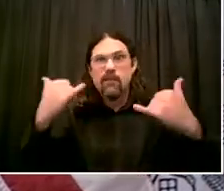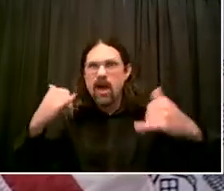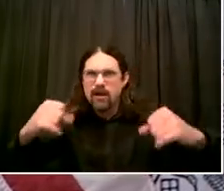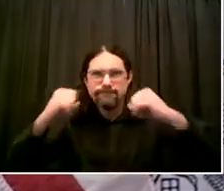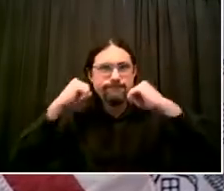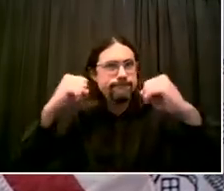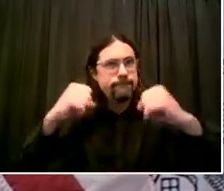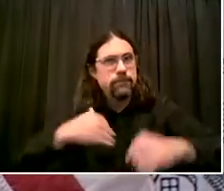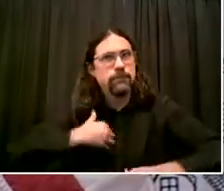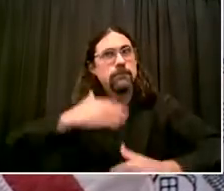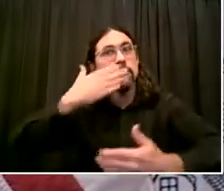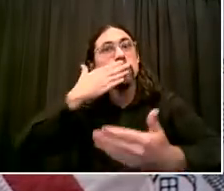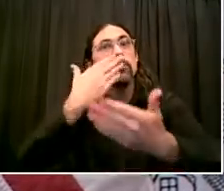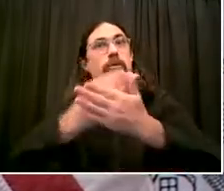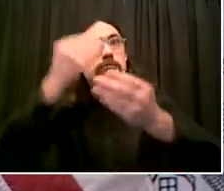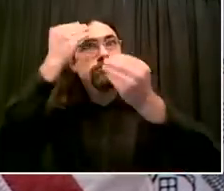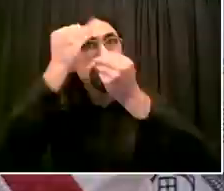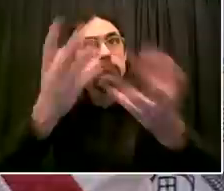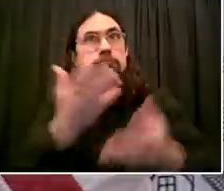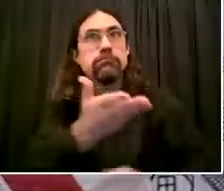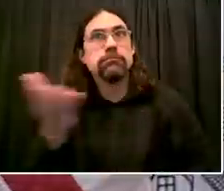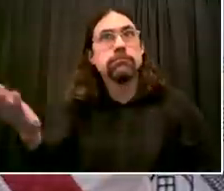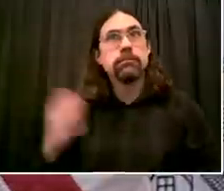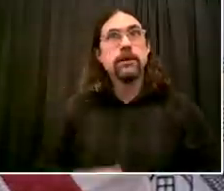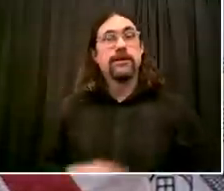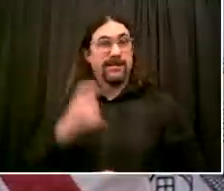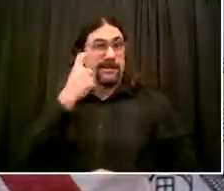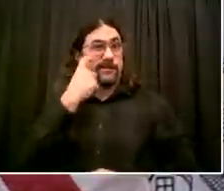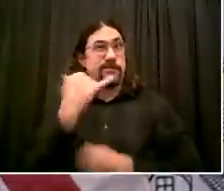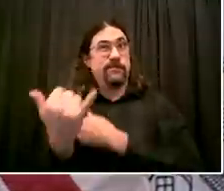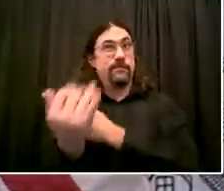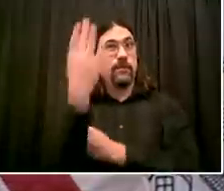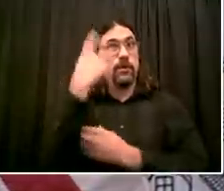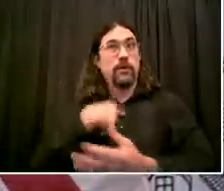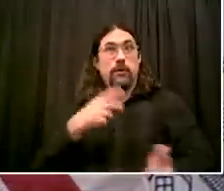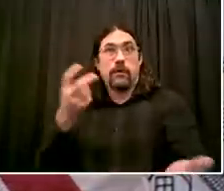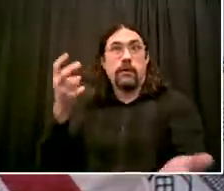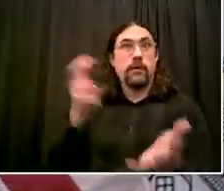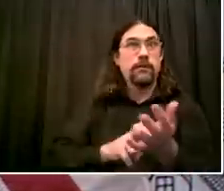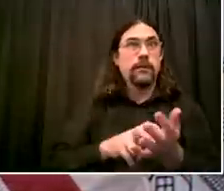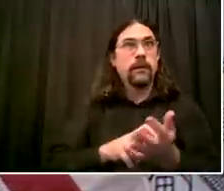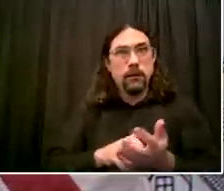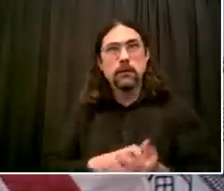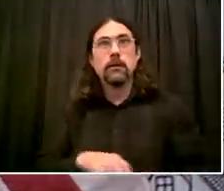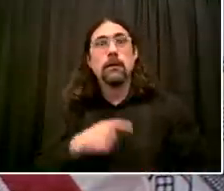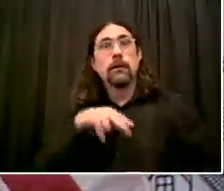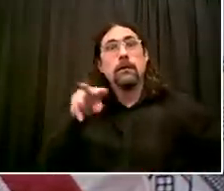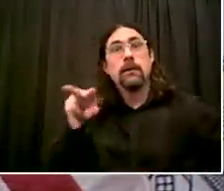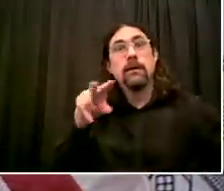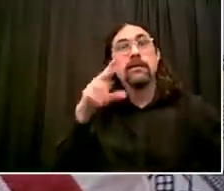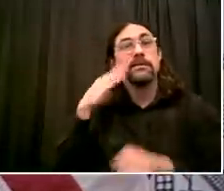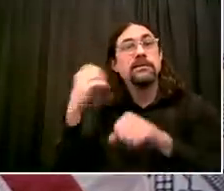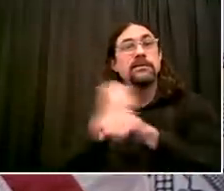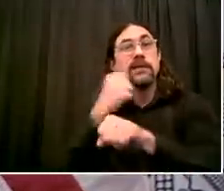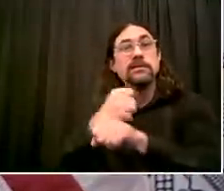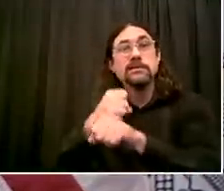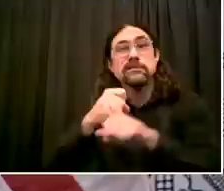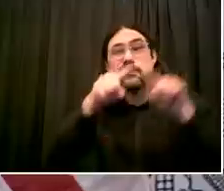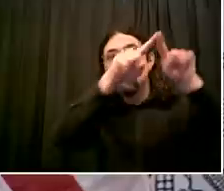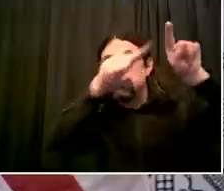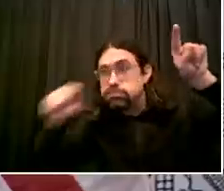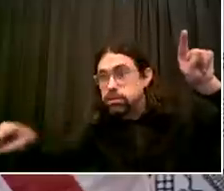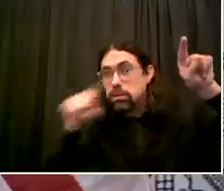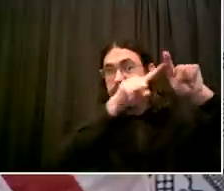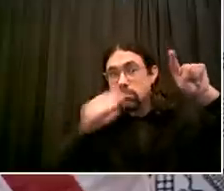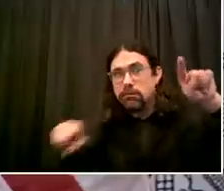indicators, our thresholds were strong for another day because of the extraordinary work all of you have been doing. New York